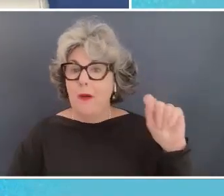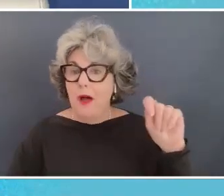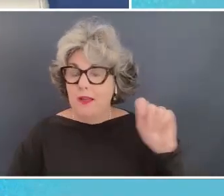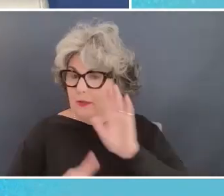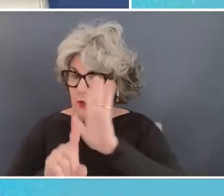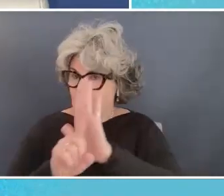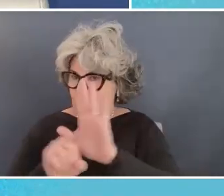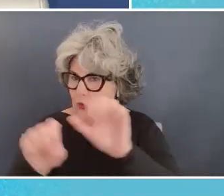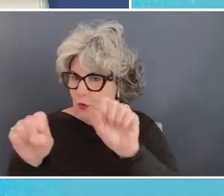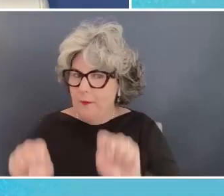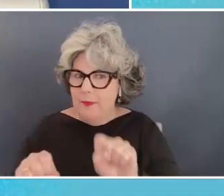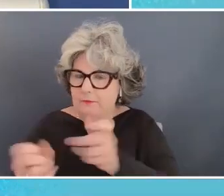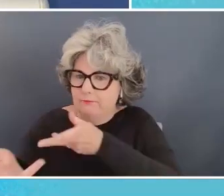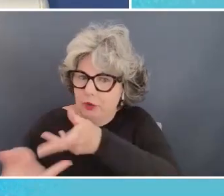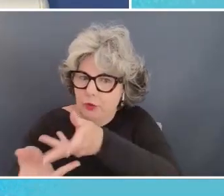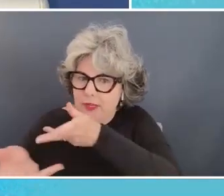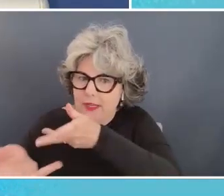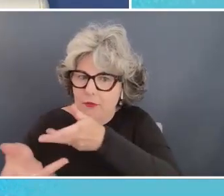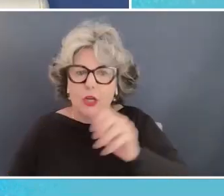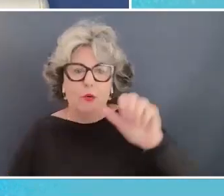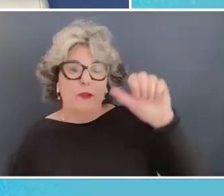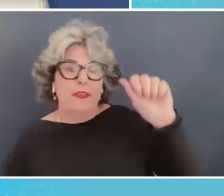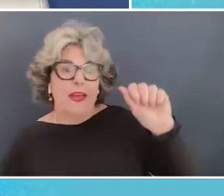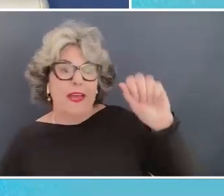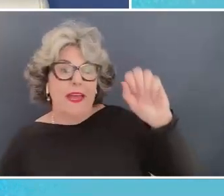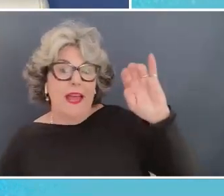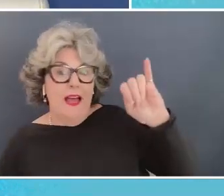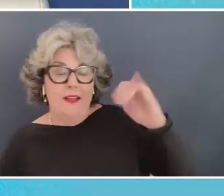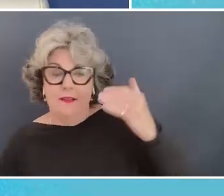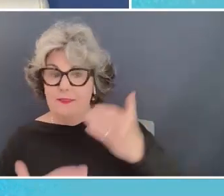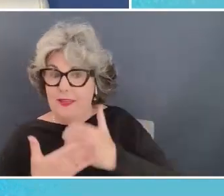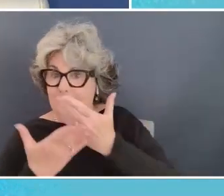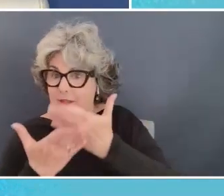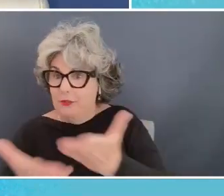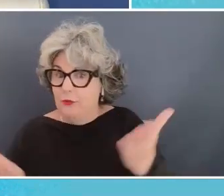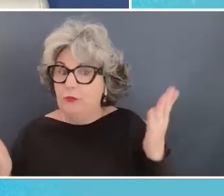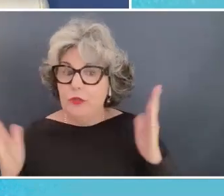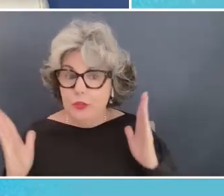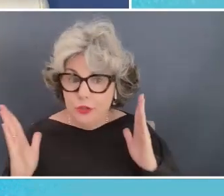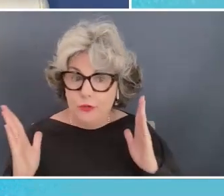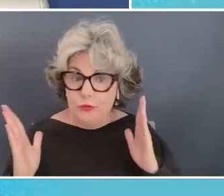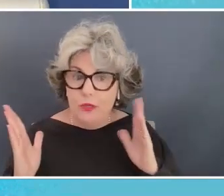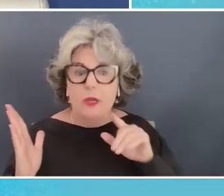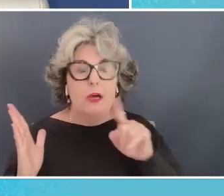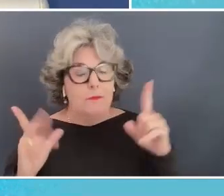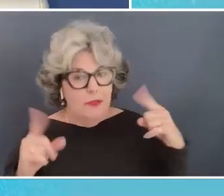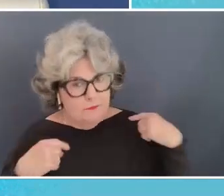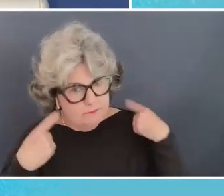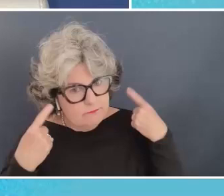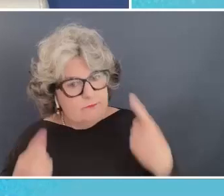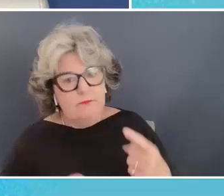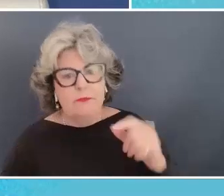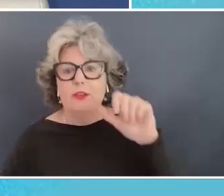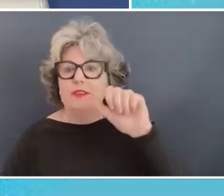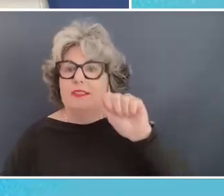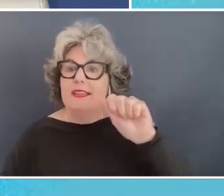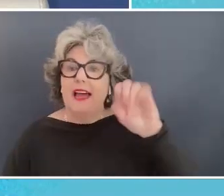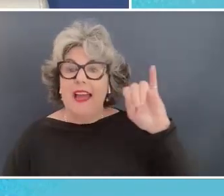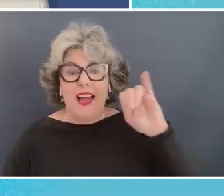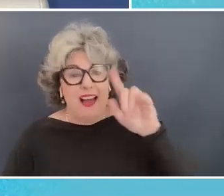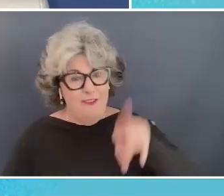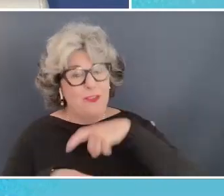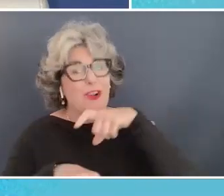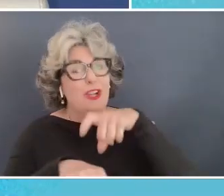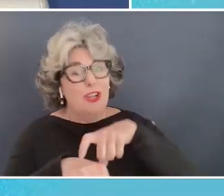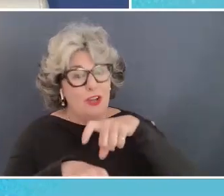to interact with ai in a way that is new to you however you have been interacting with it in the past for for a long time now if you've